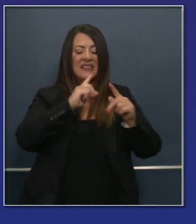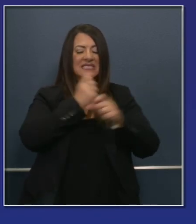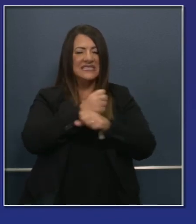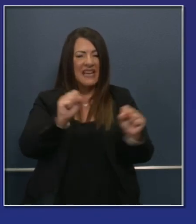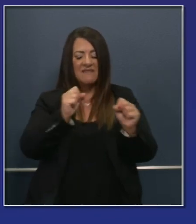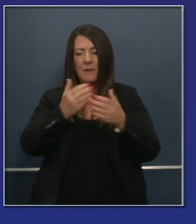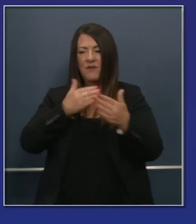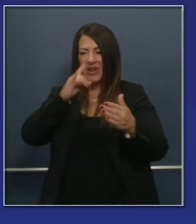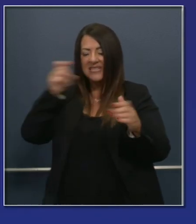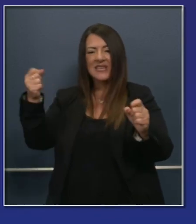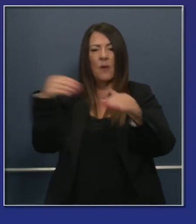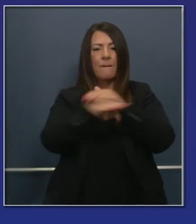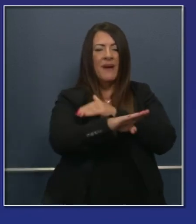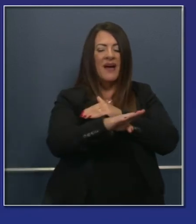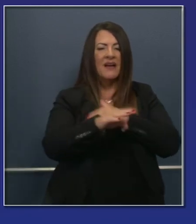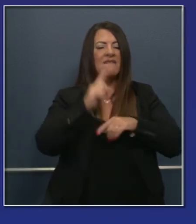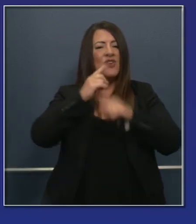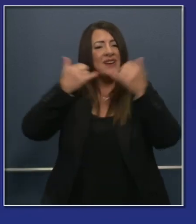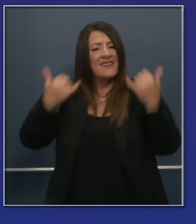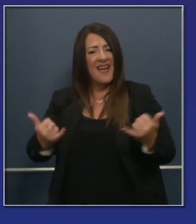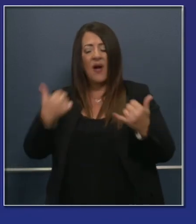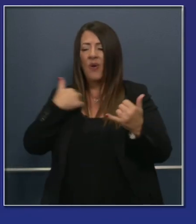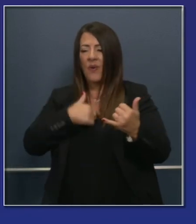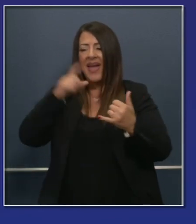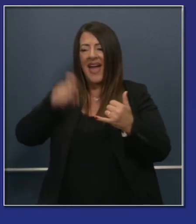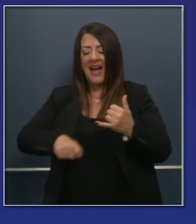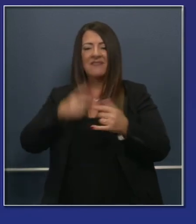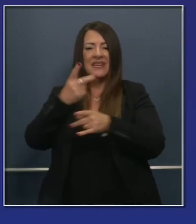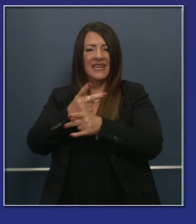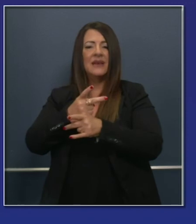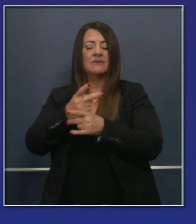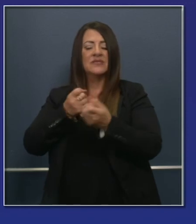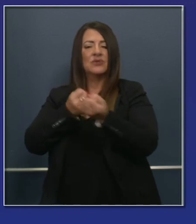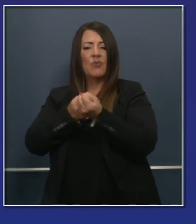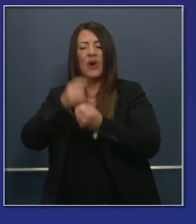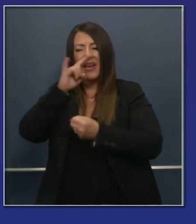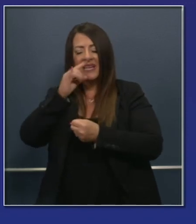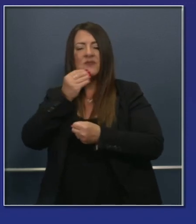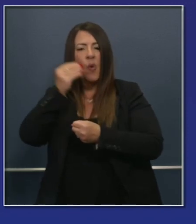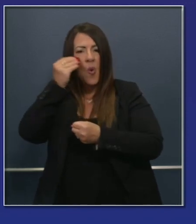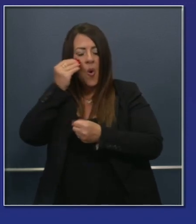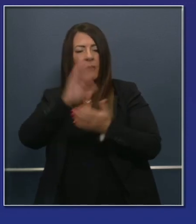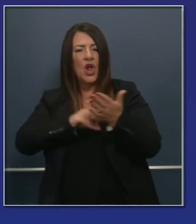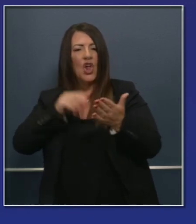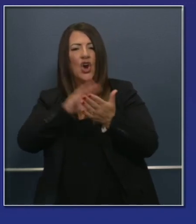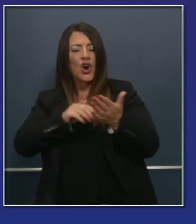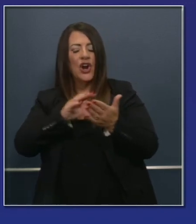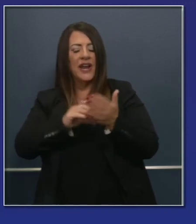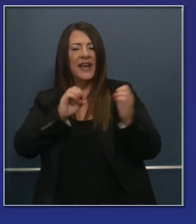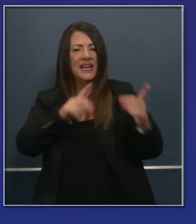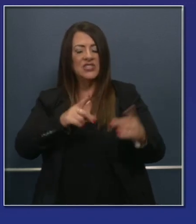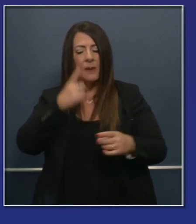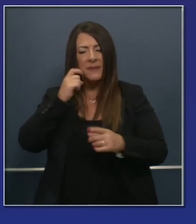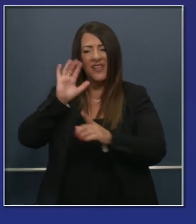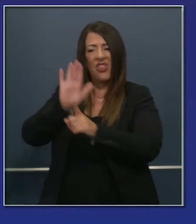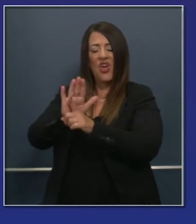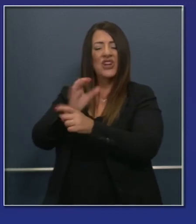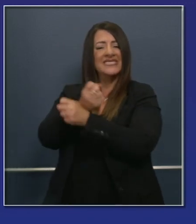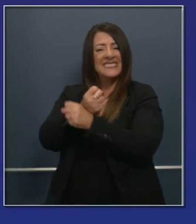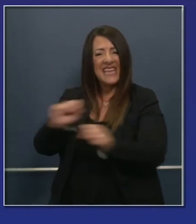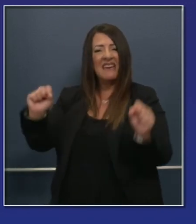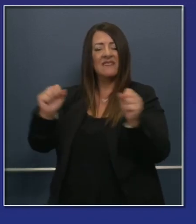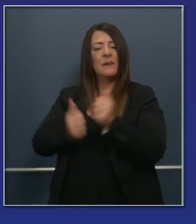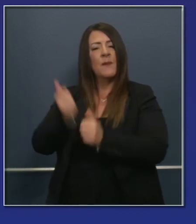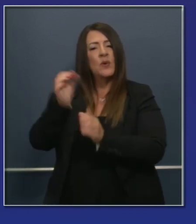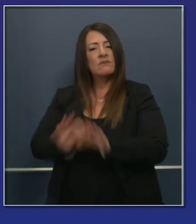But until we get there, we open in distance learning, we promote, you know, approach this with safety. It is so important to have had